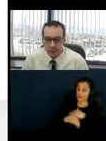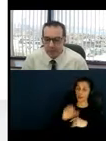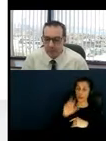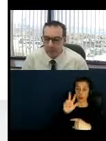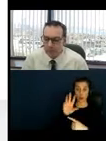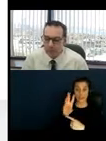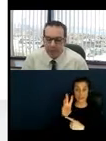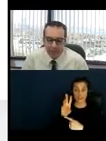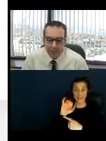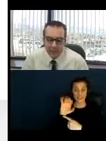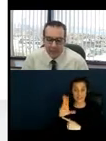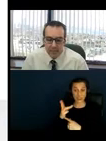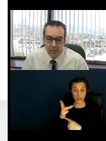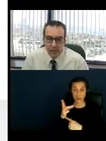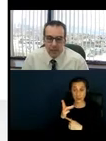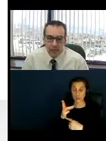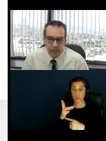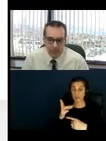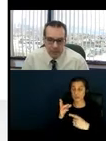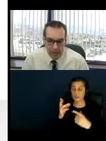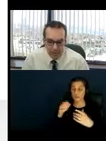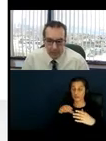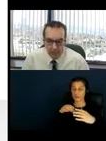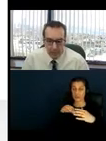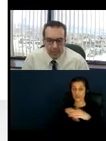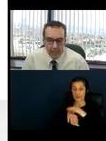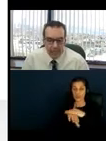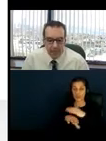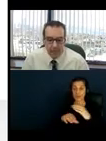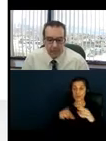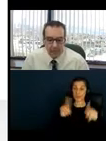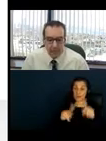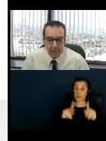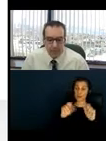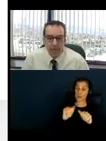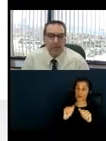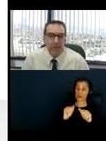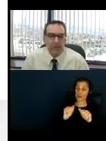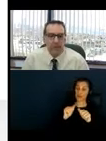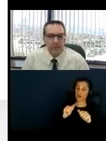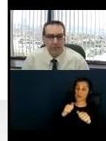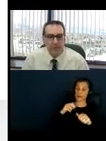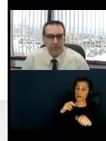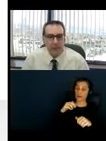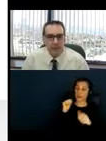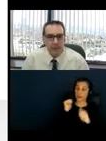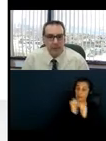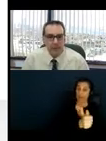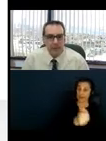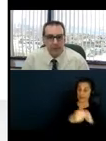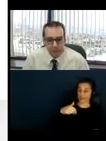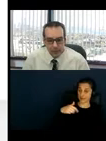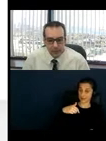provided for people to pass the outdoor dining sections without having to leave the sidewalk?